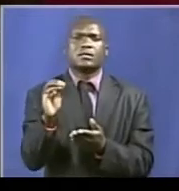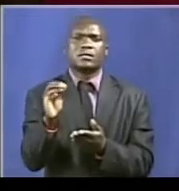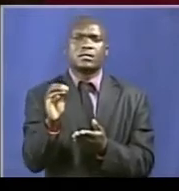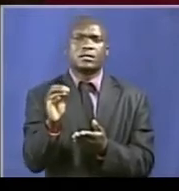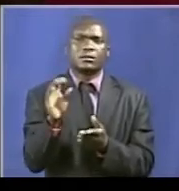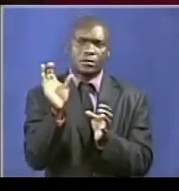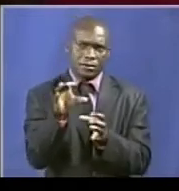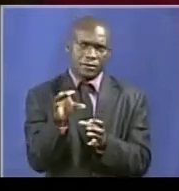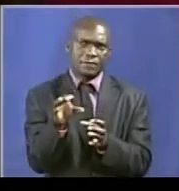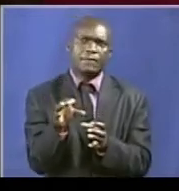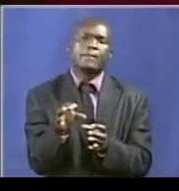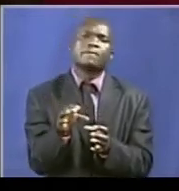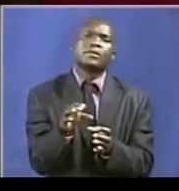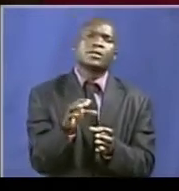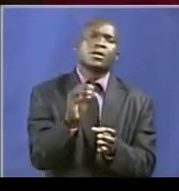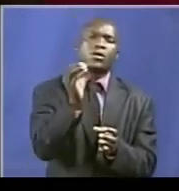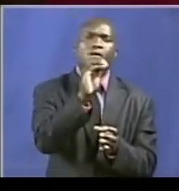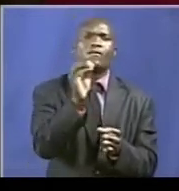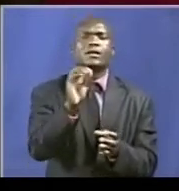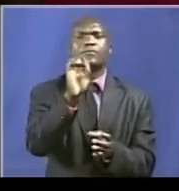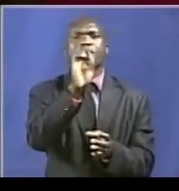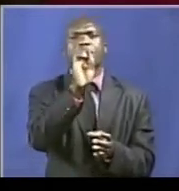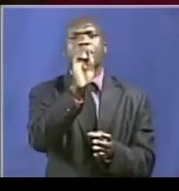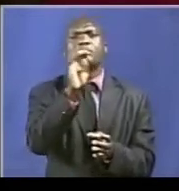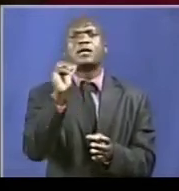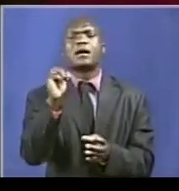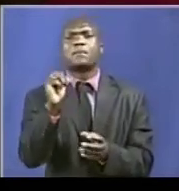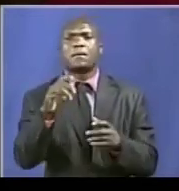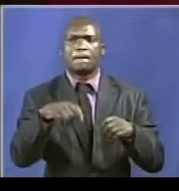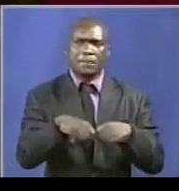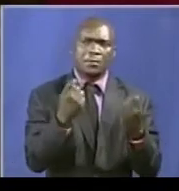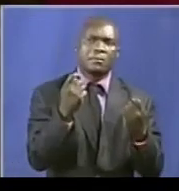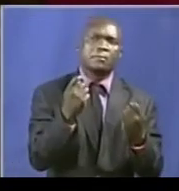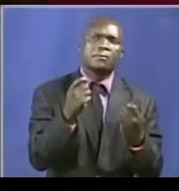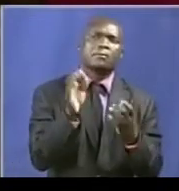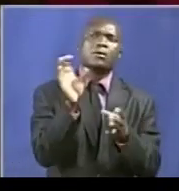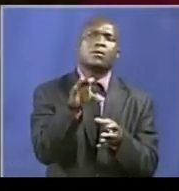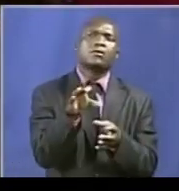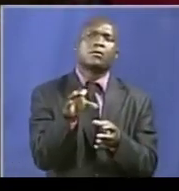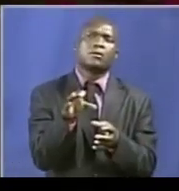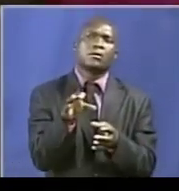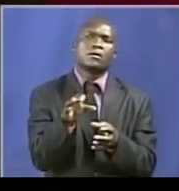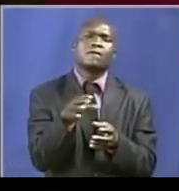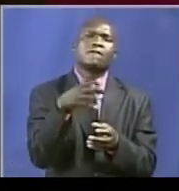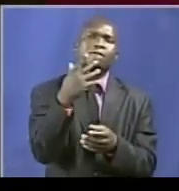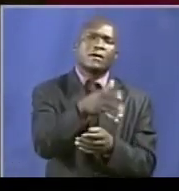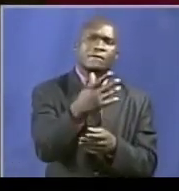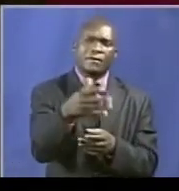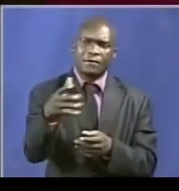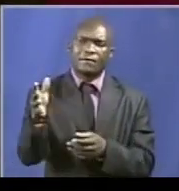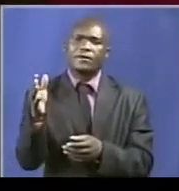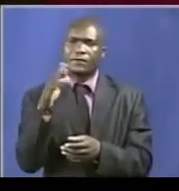The office of Kuma Munangagwa broken into last night and poisonous powder.